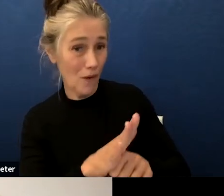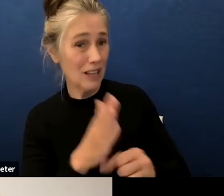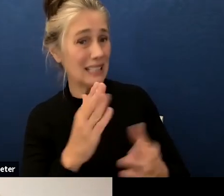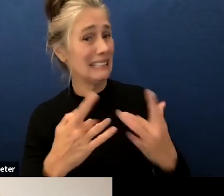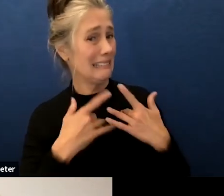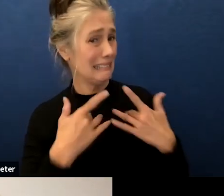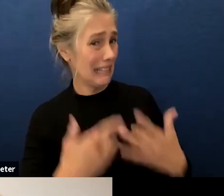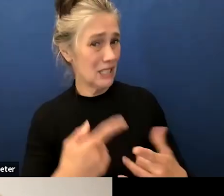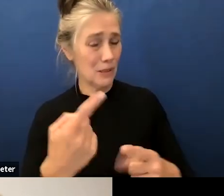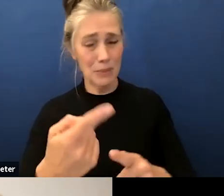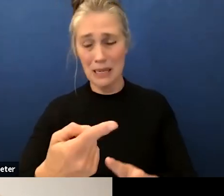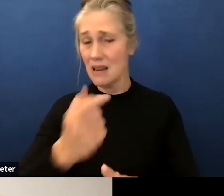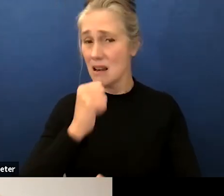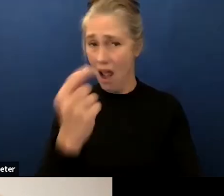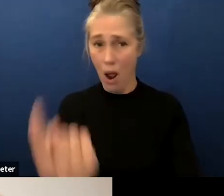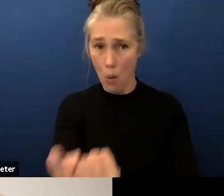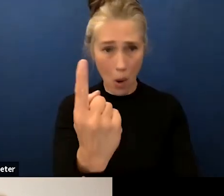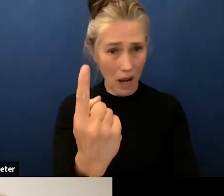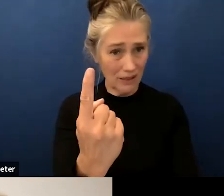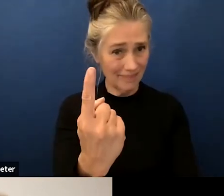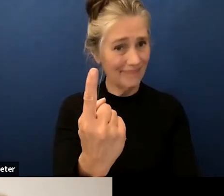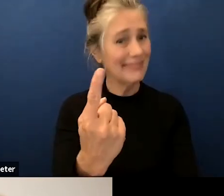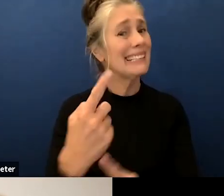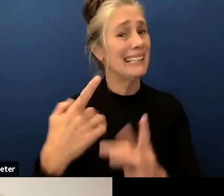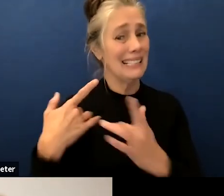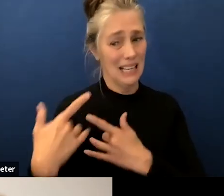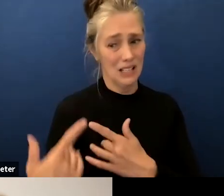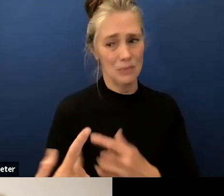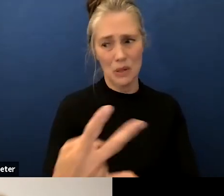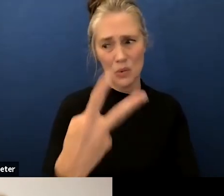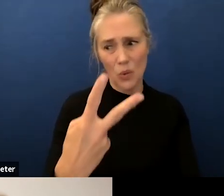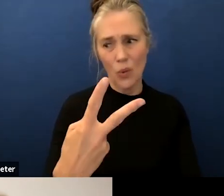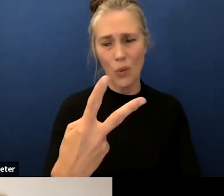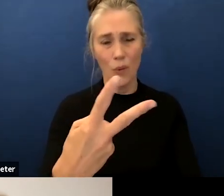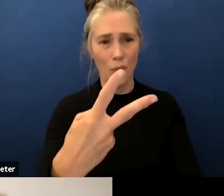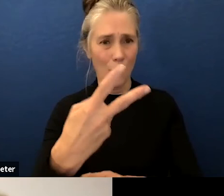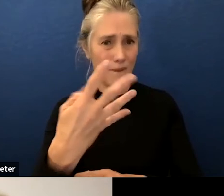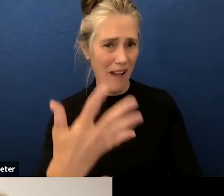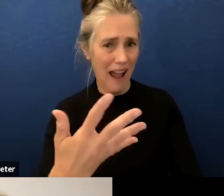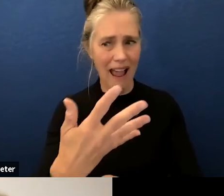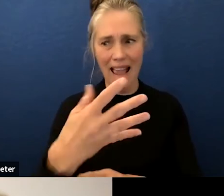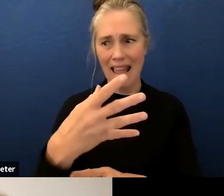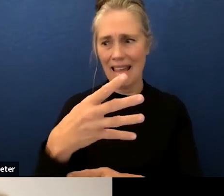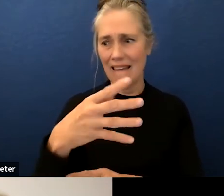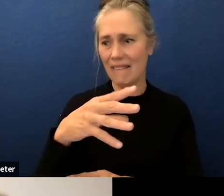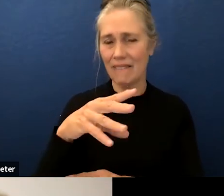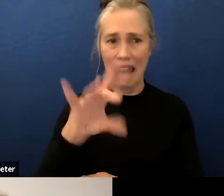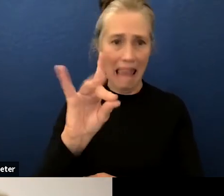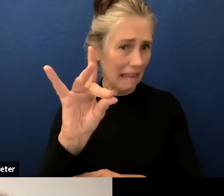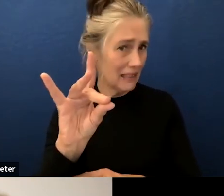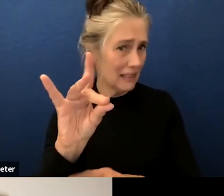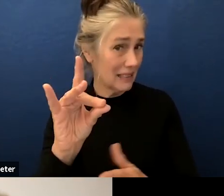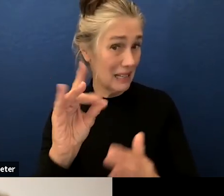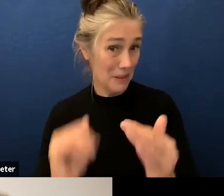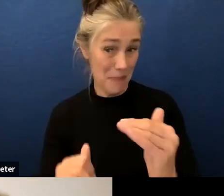usually at least eight days and sometimes as many as 12 days and so